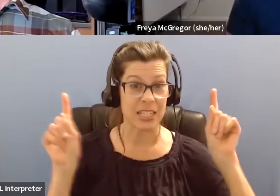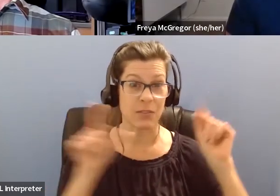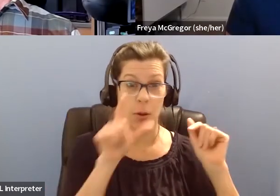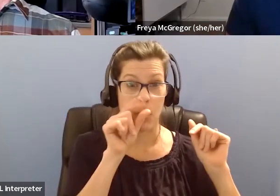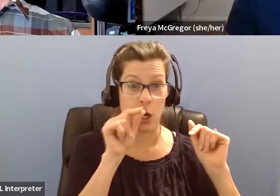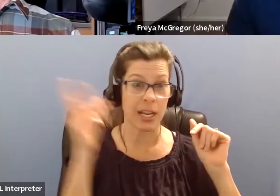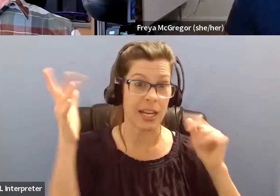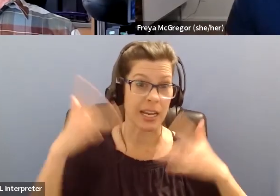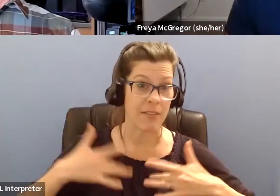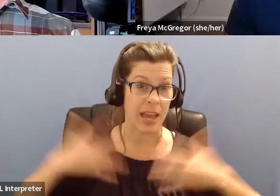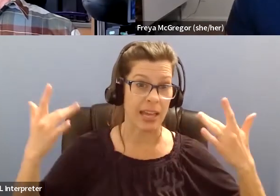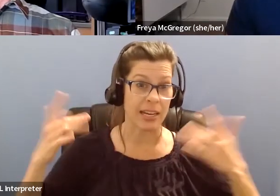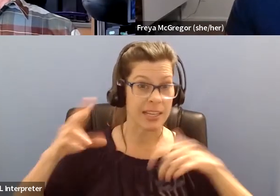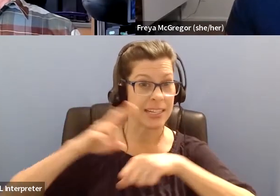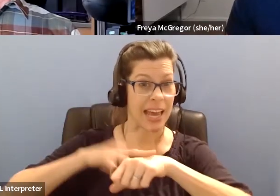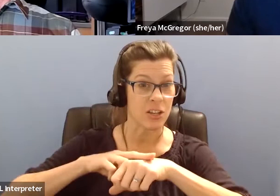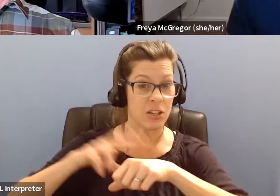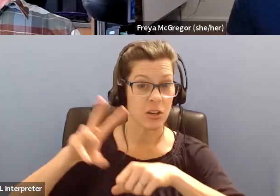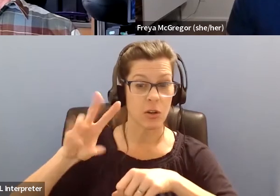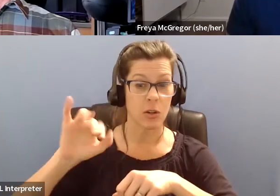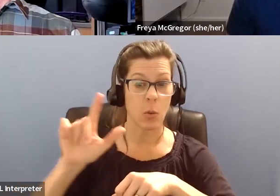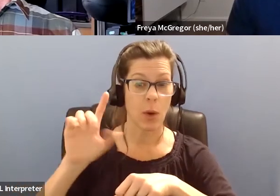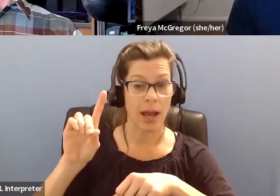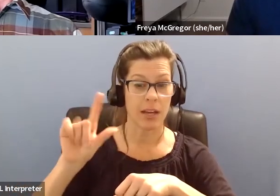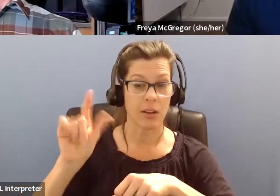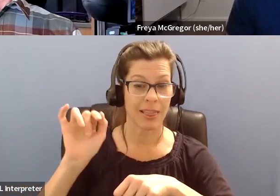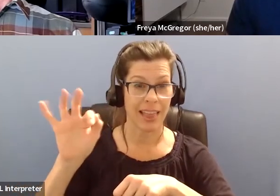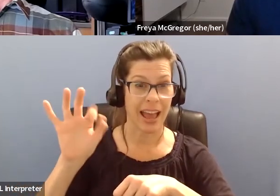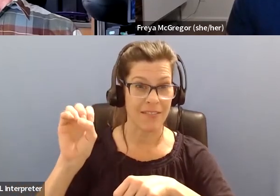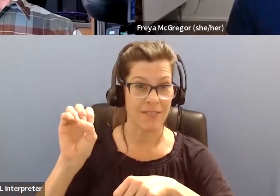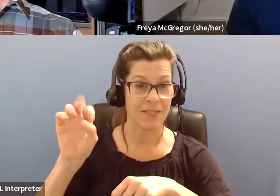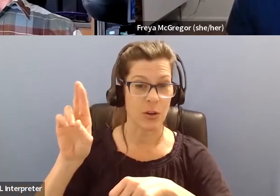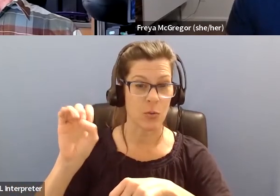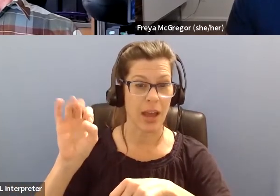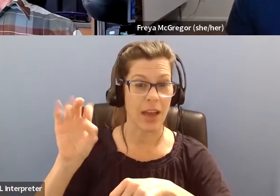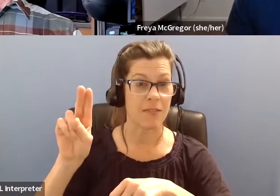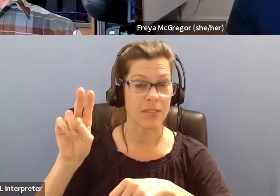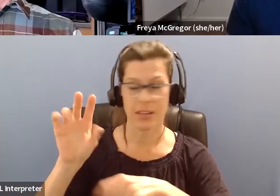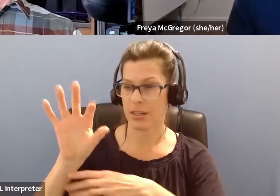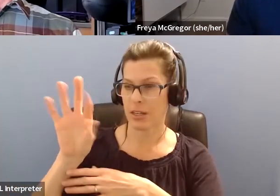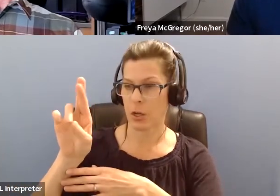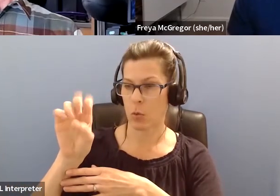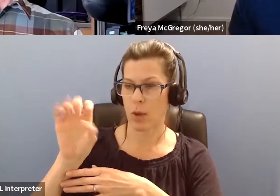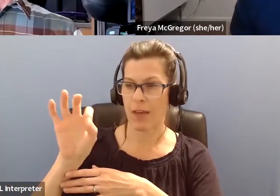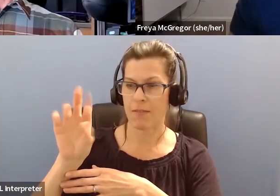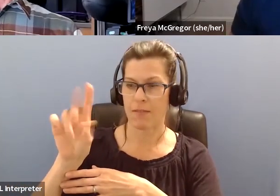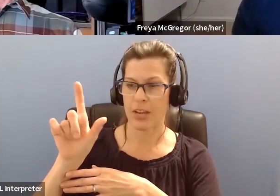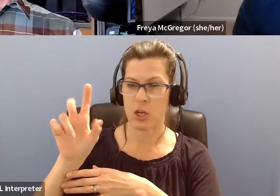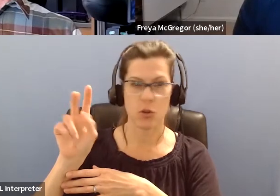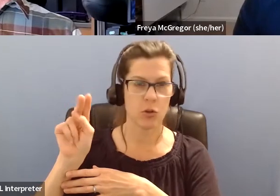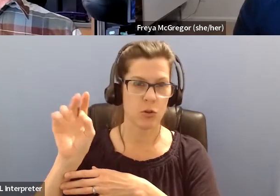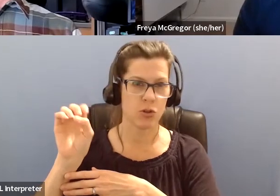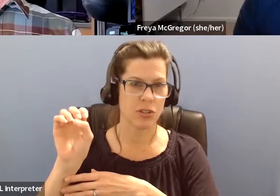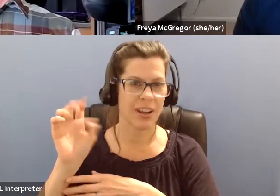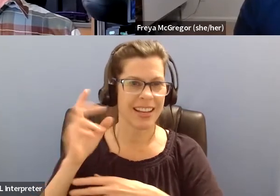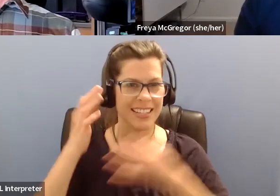wildlife refuge. And, um, I decided to just check their website, uh, again. And